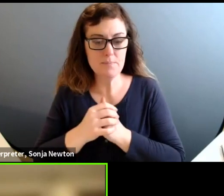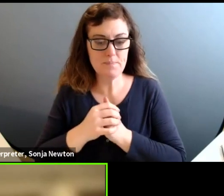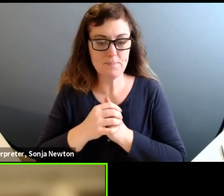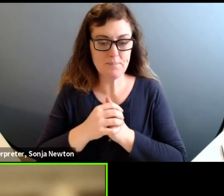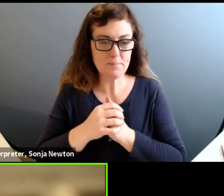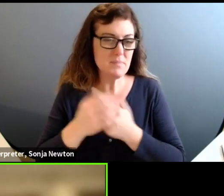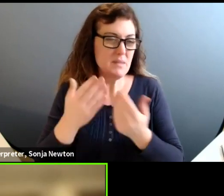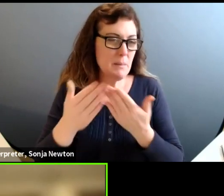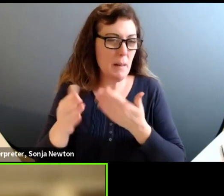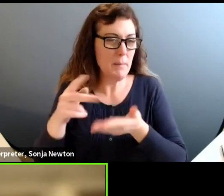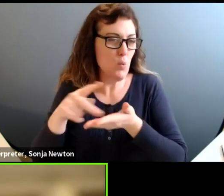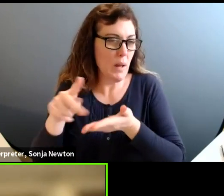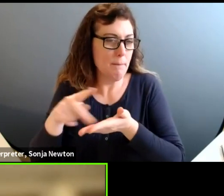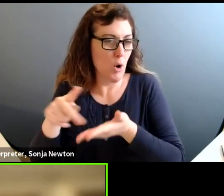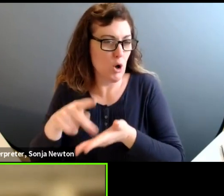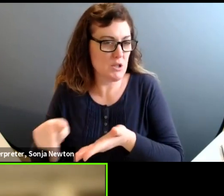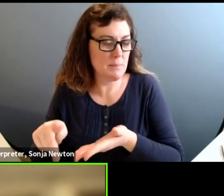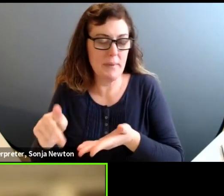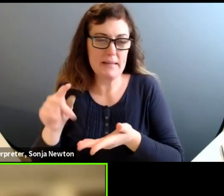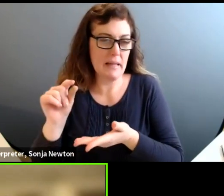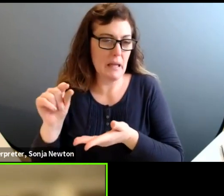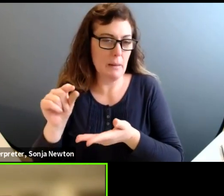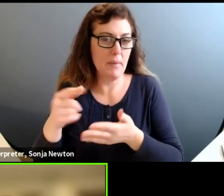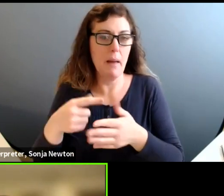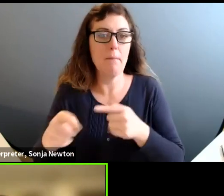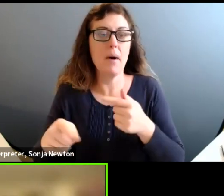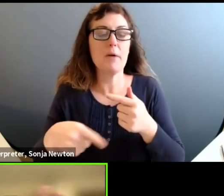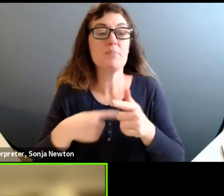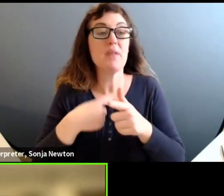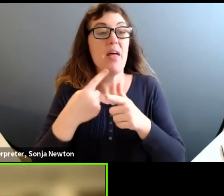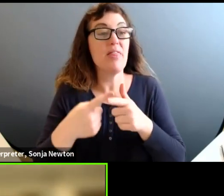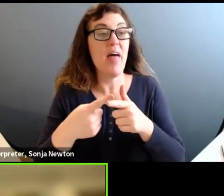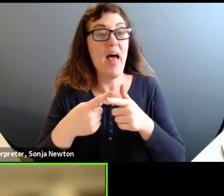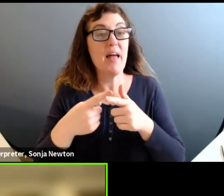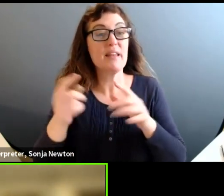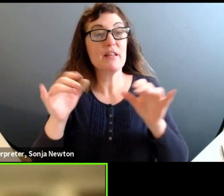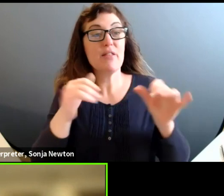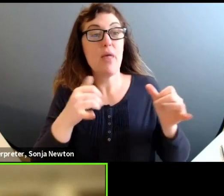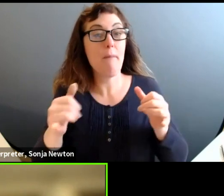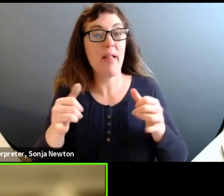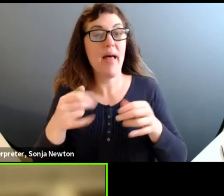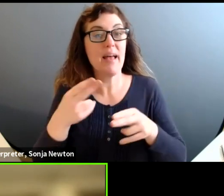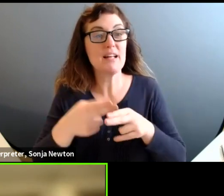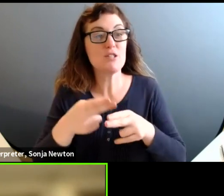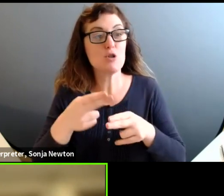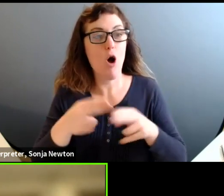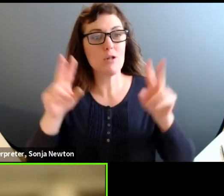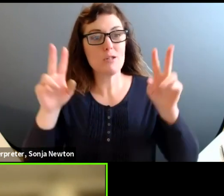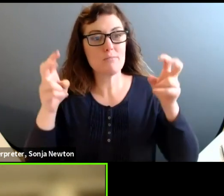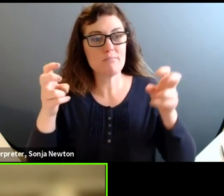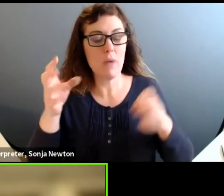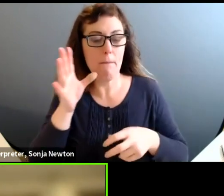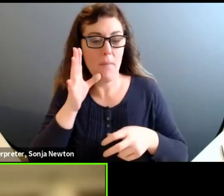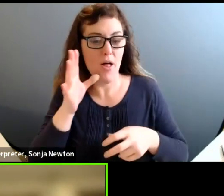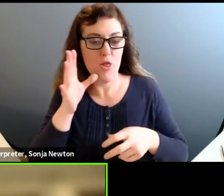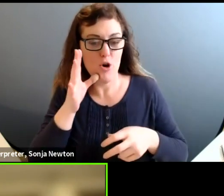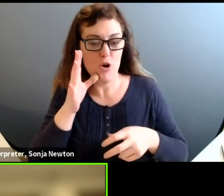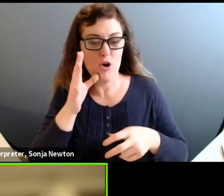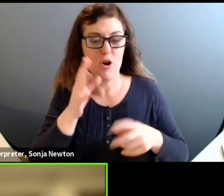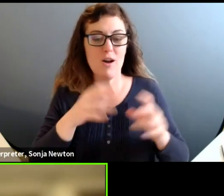But then we decided to produce a play called Mothers, which is just sort of like branding gold mine to,